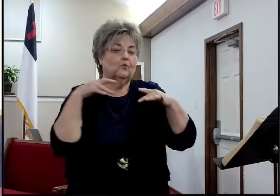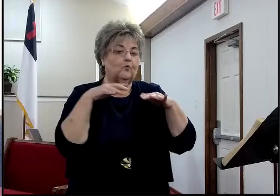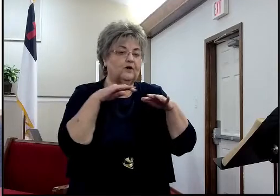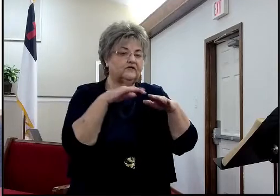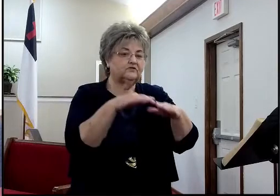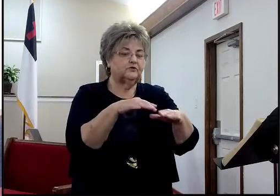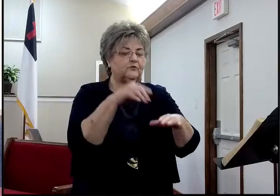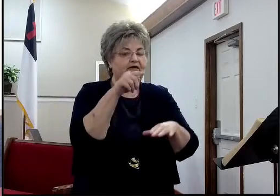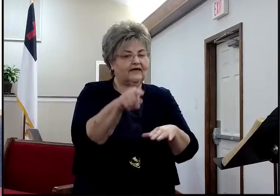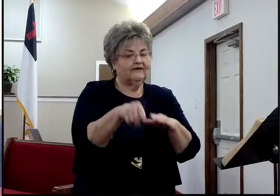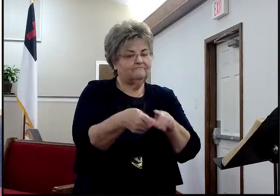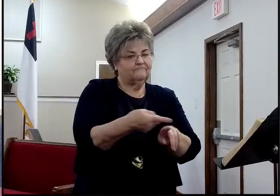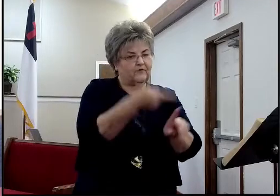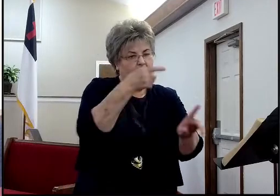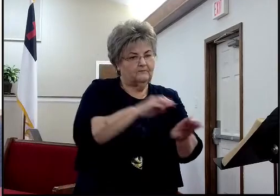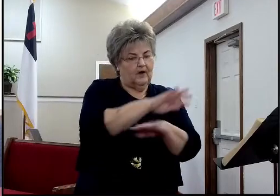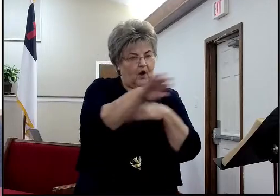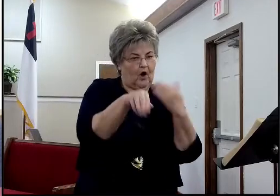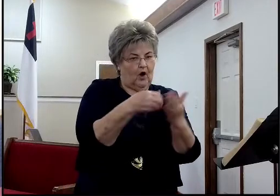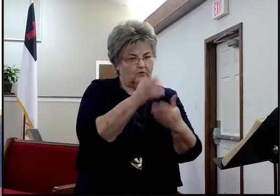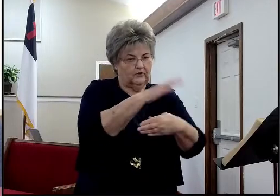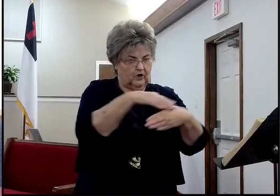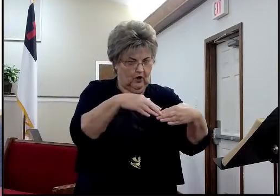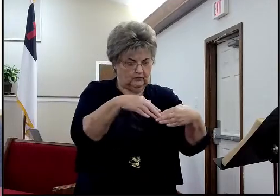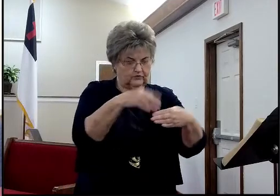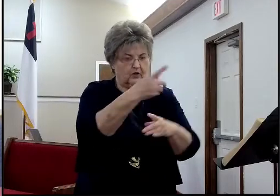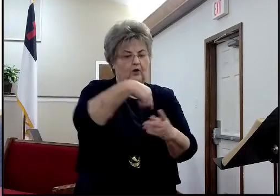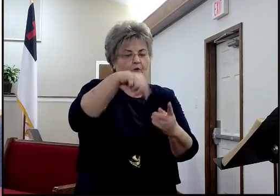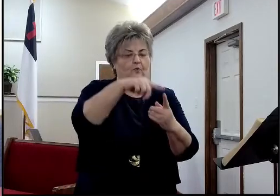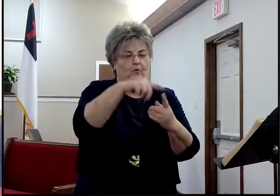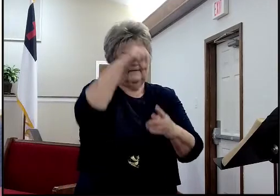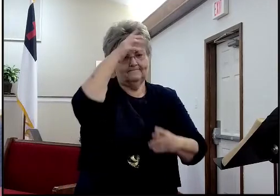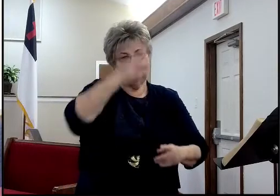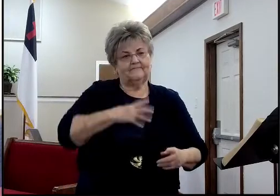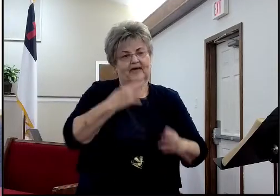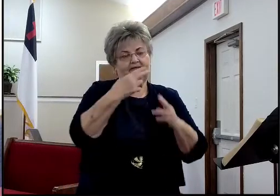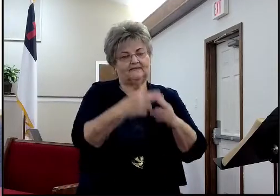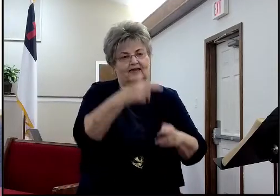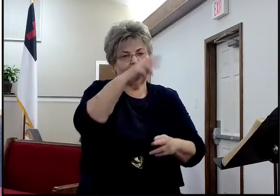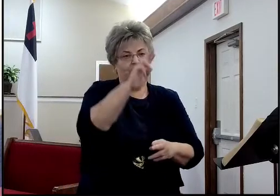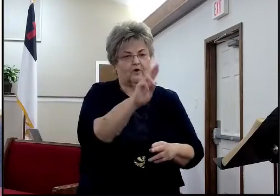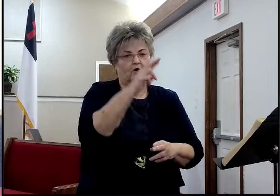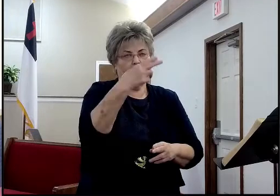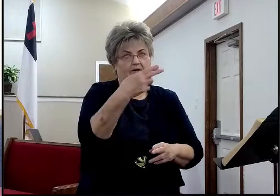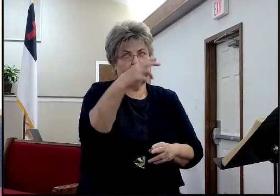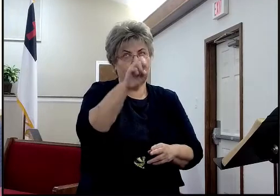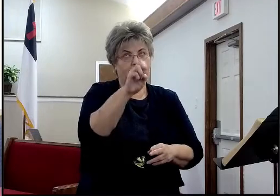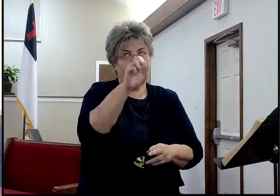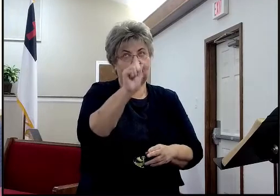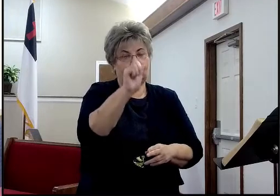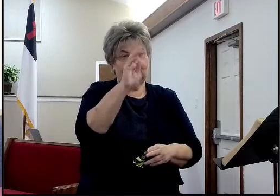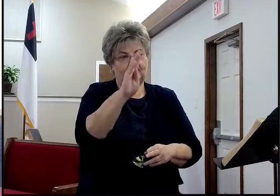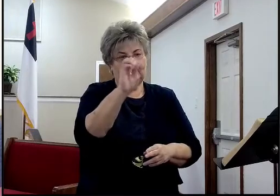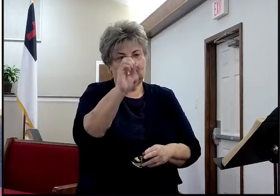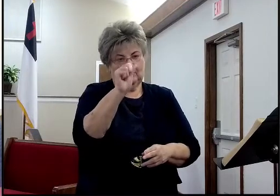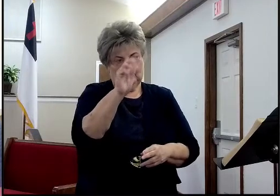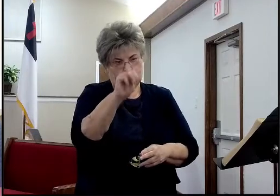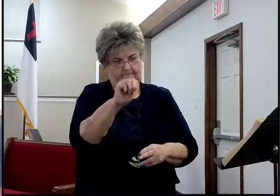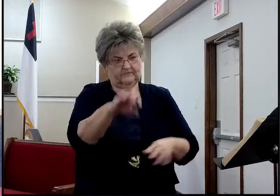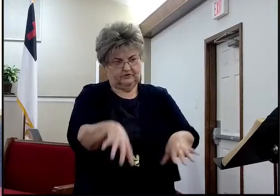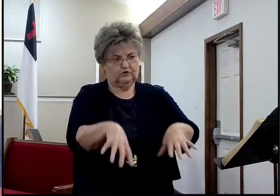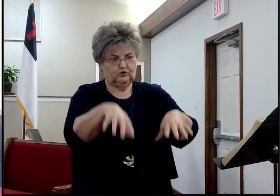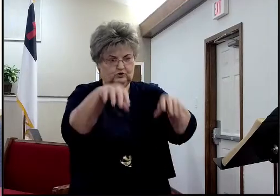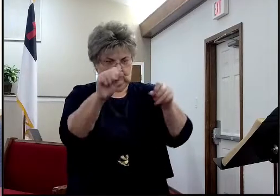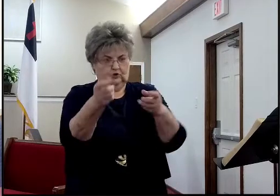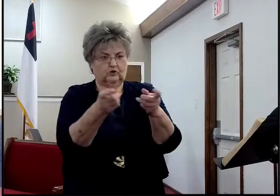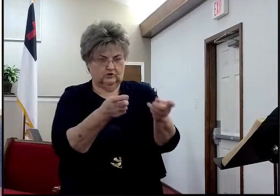What basically you have, is when Rehoboam took over, there had, there was a civil war, okay, and when Rehoboam took over,